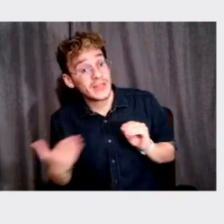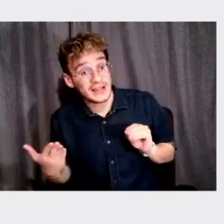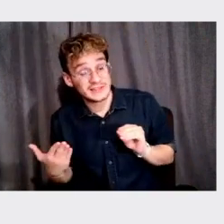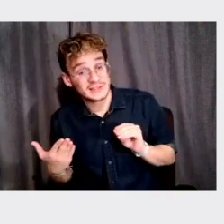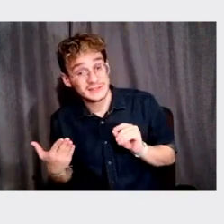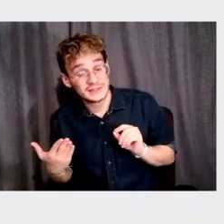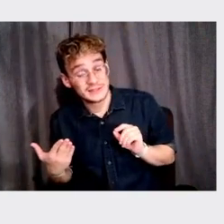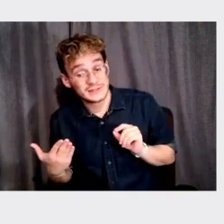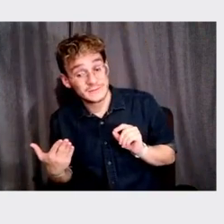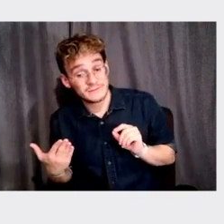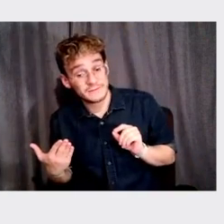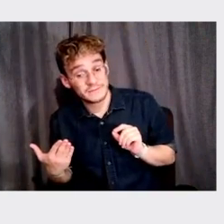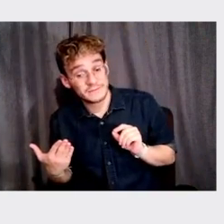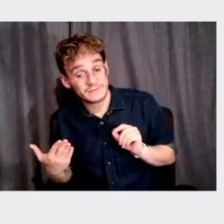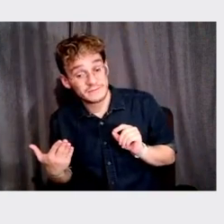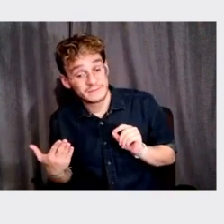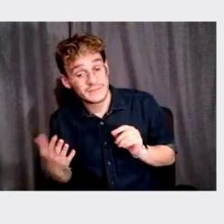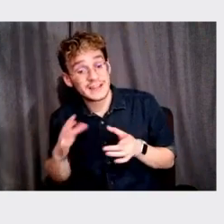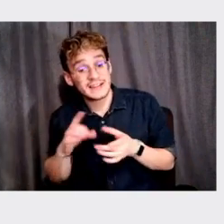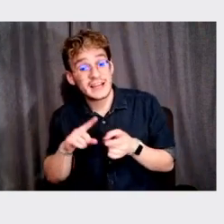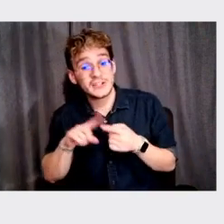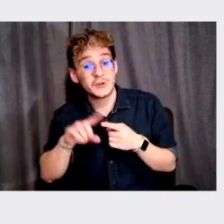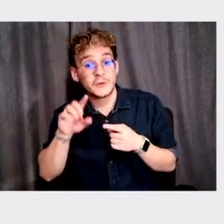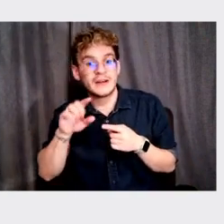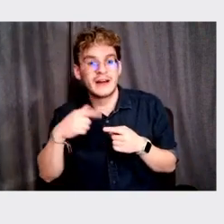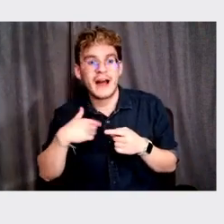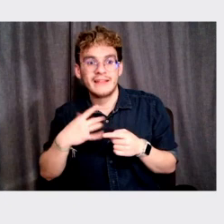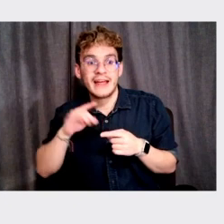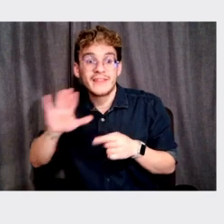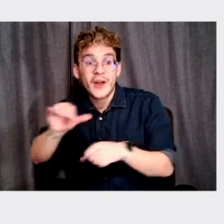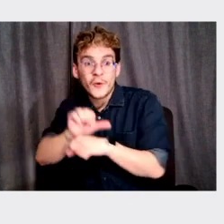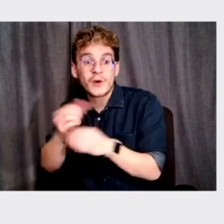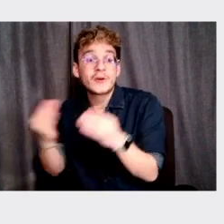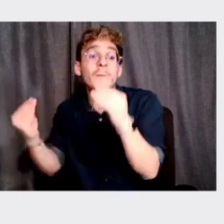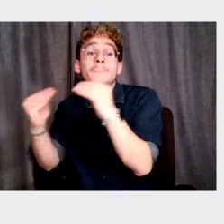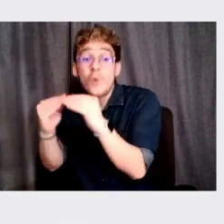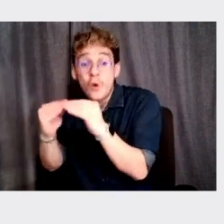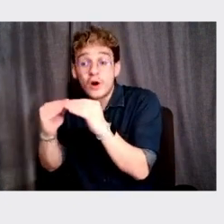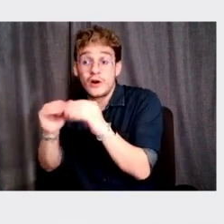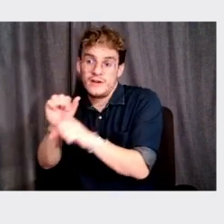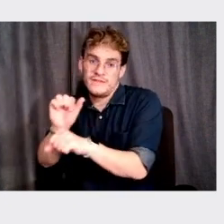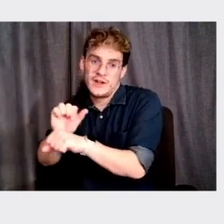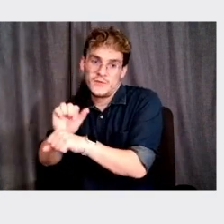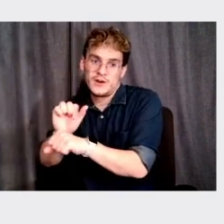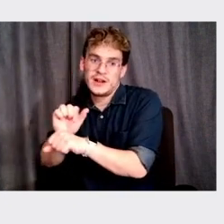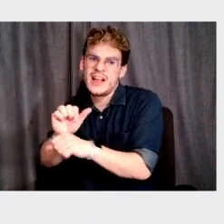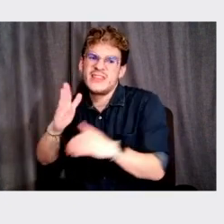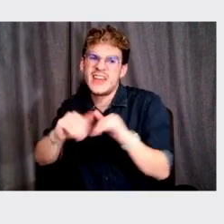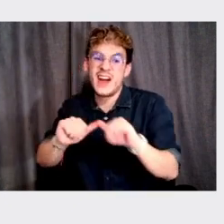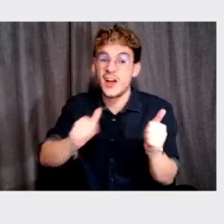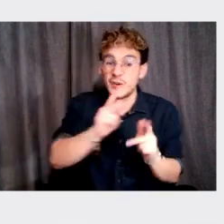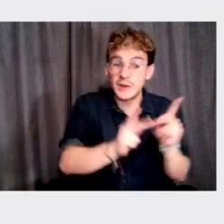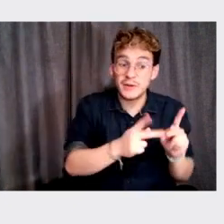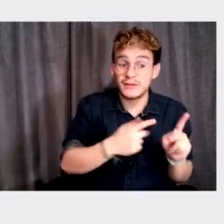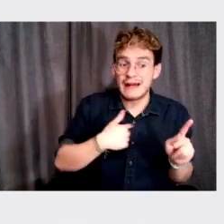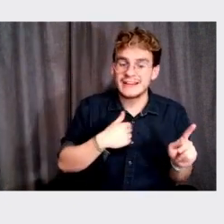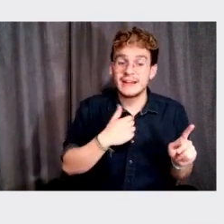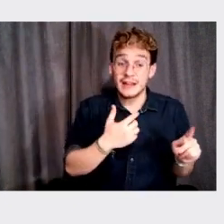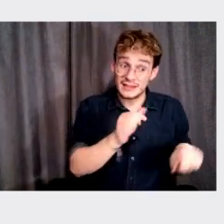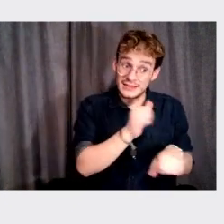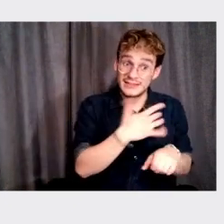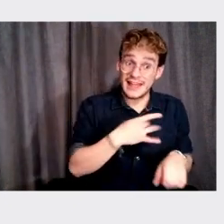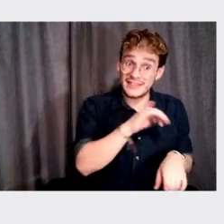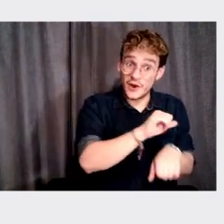percentage wise, if you think about all the body of work, then, then, uh, a lot of other, uh, designers that I look up to,